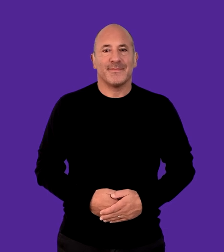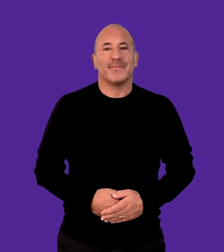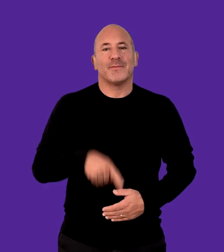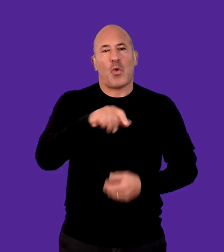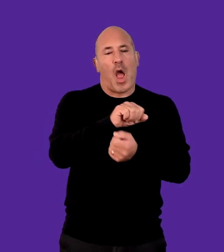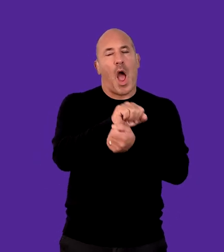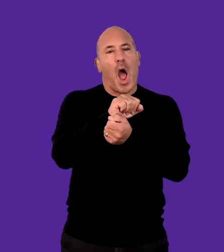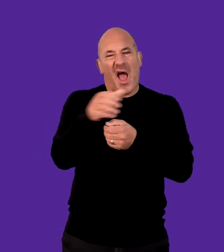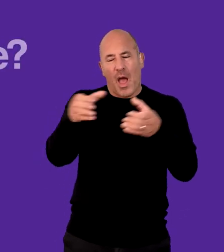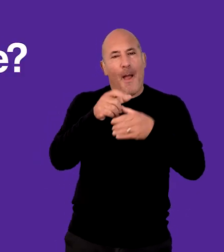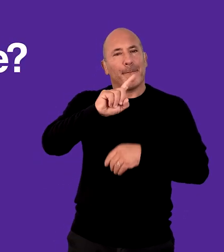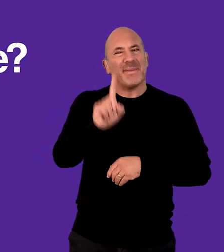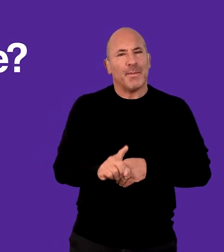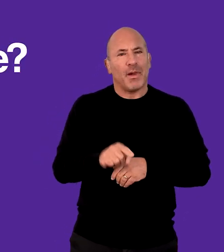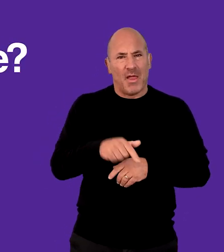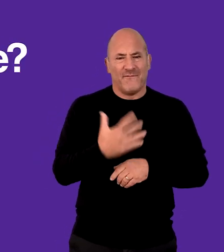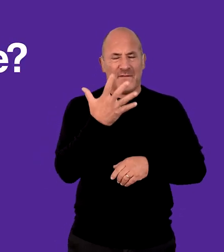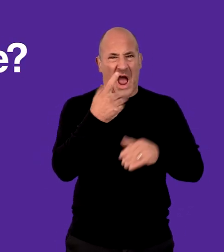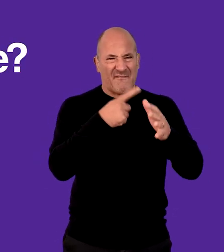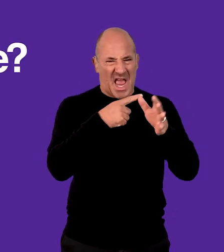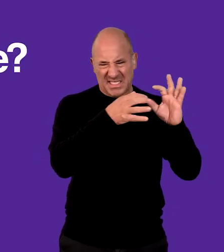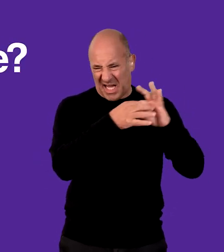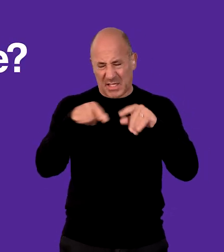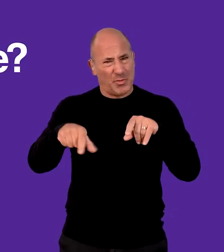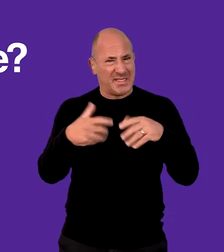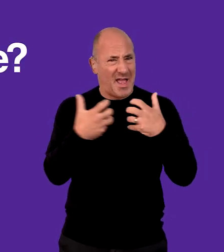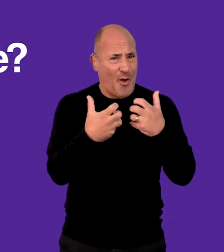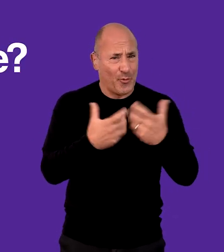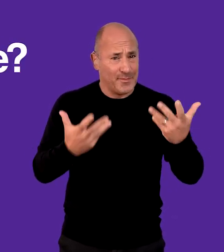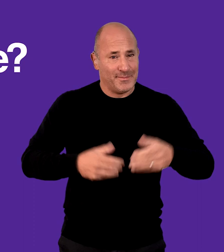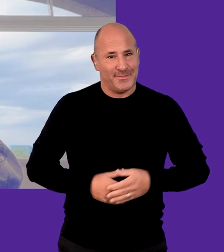How do the 5 A's apply when hiring people?